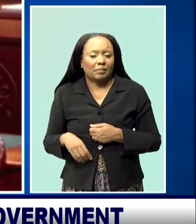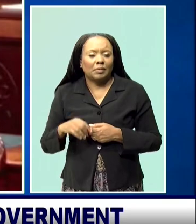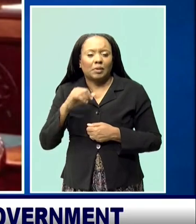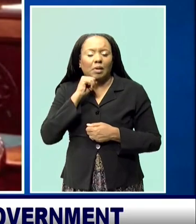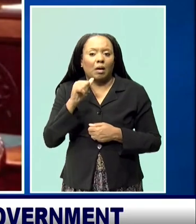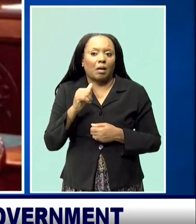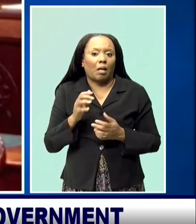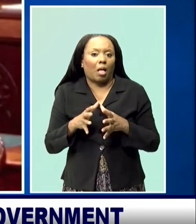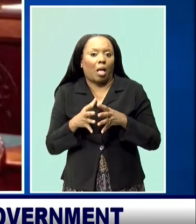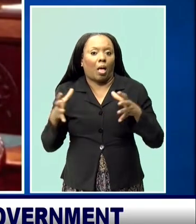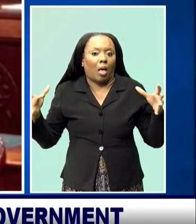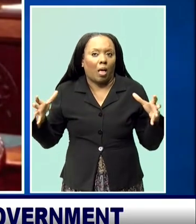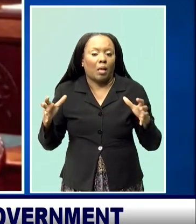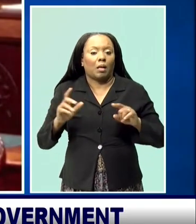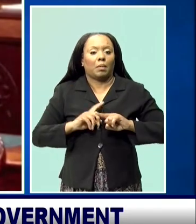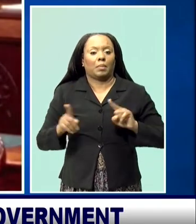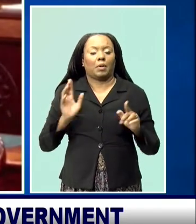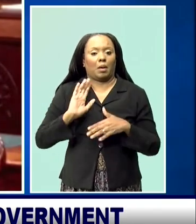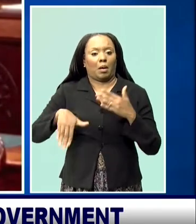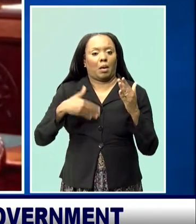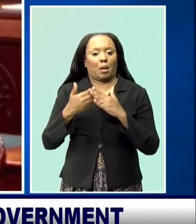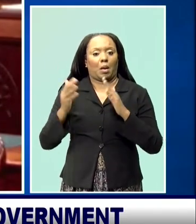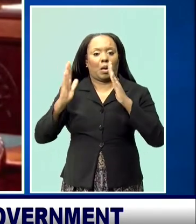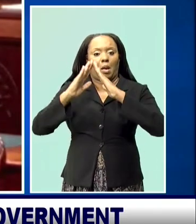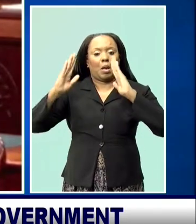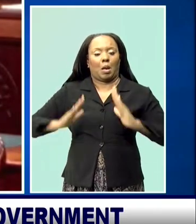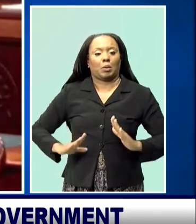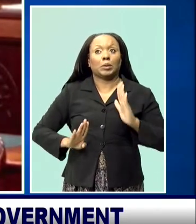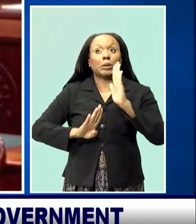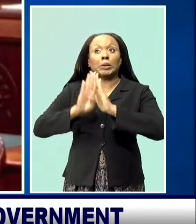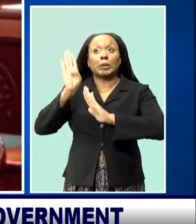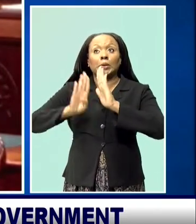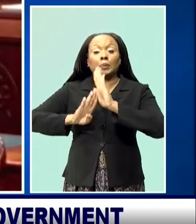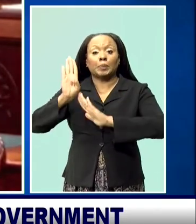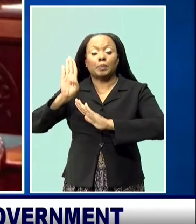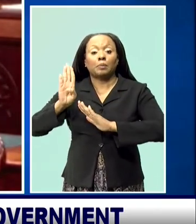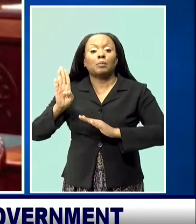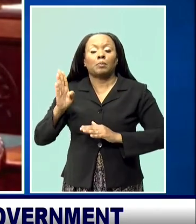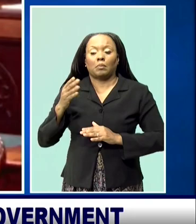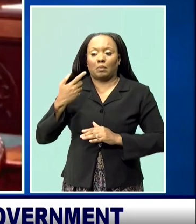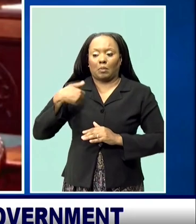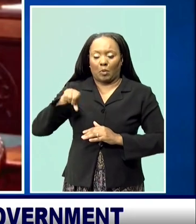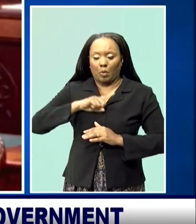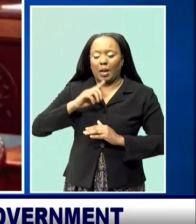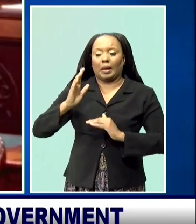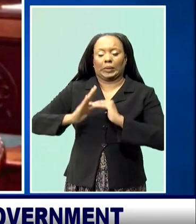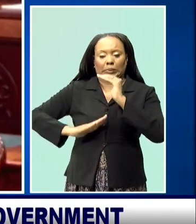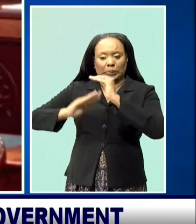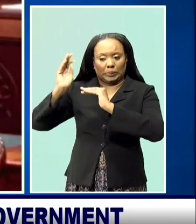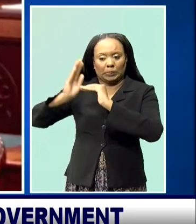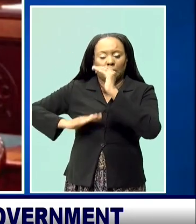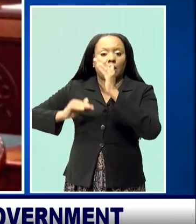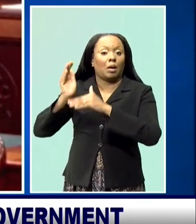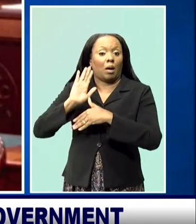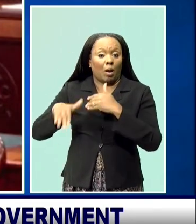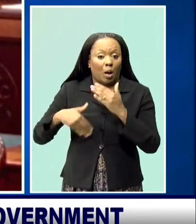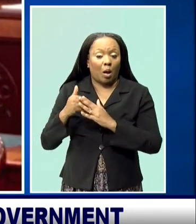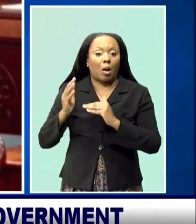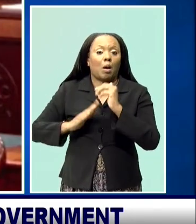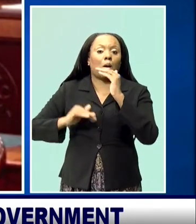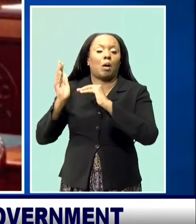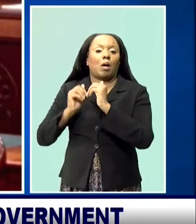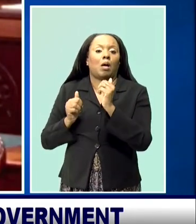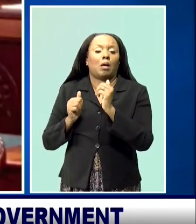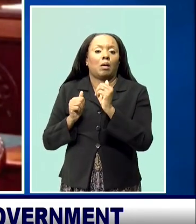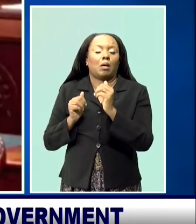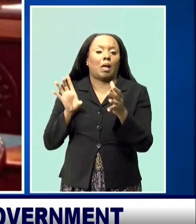every single housing development that we build in this country on the National